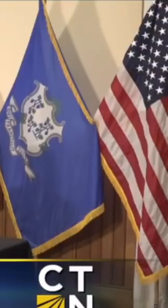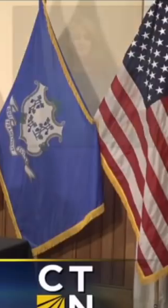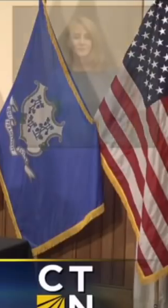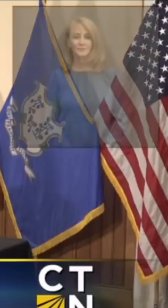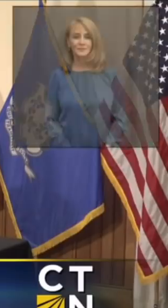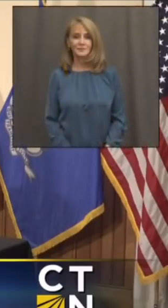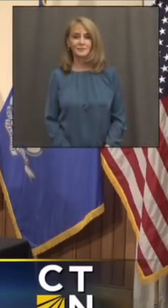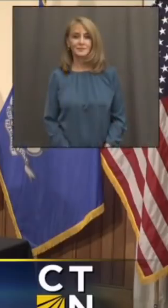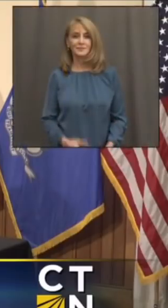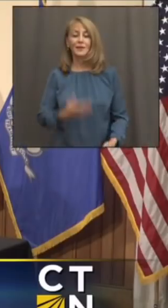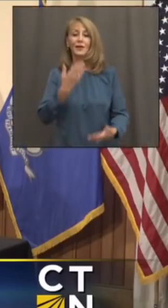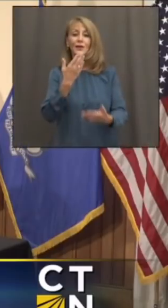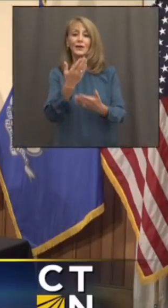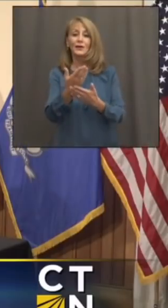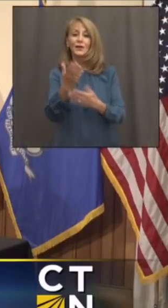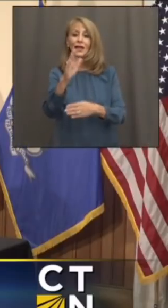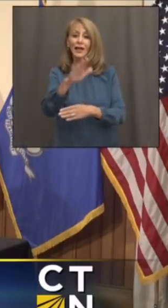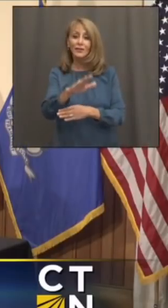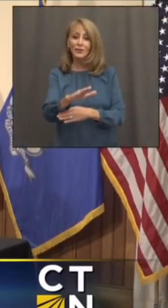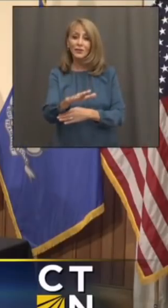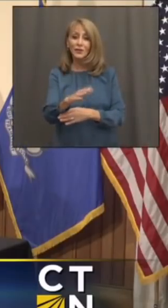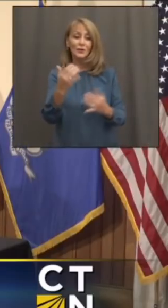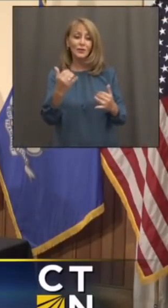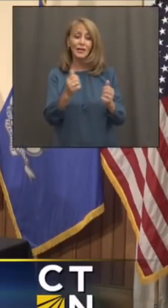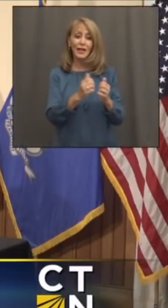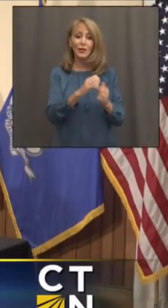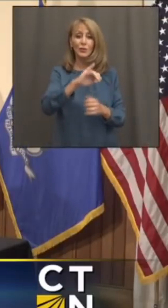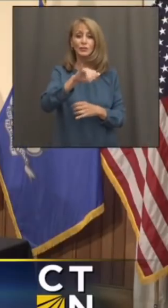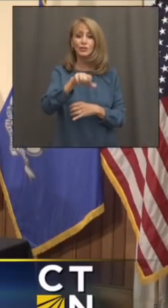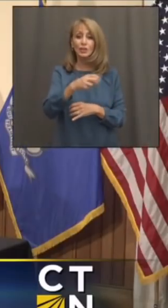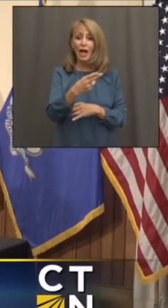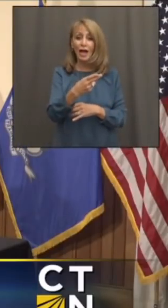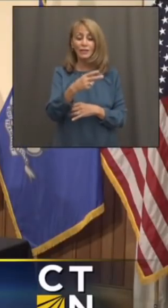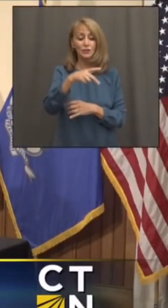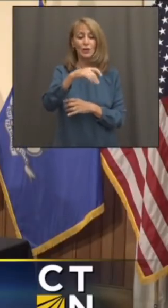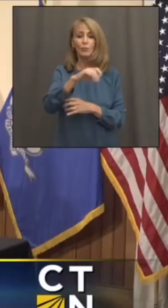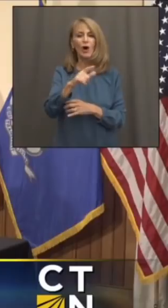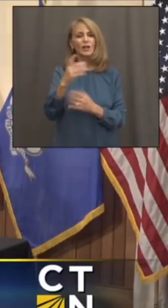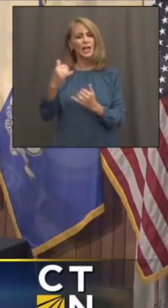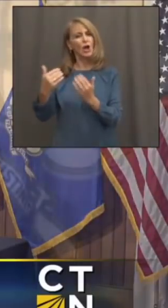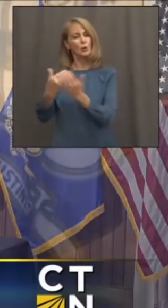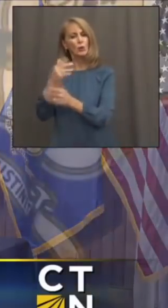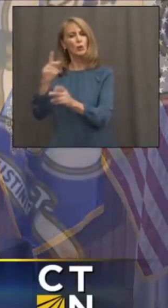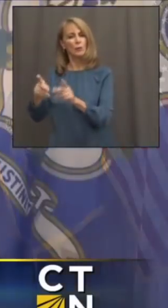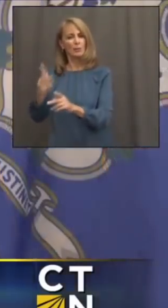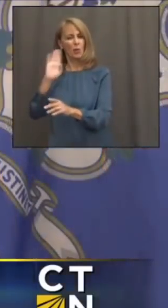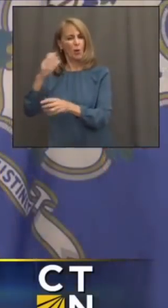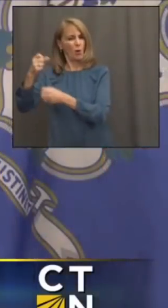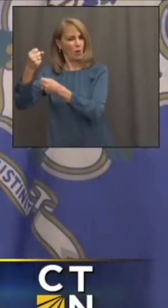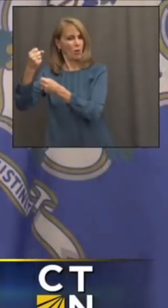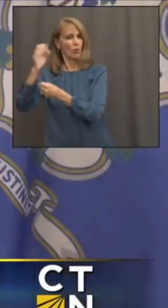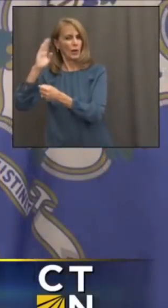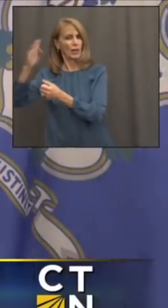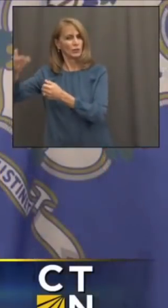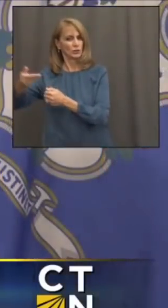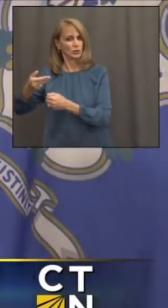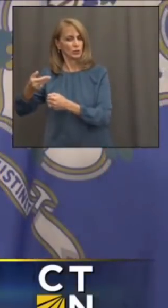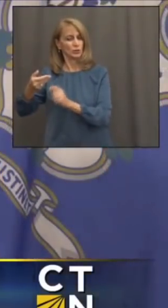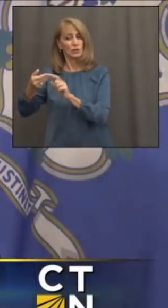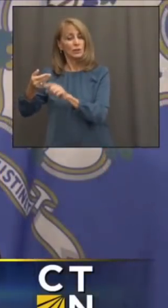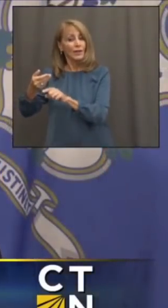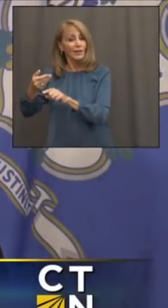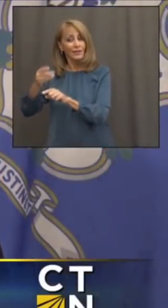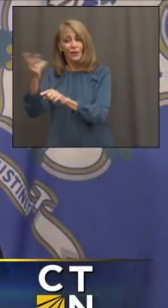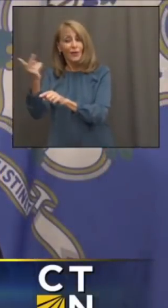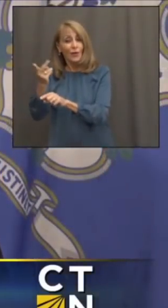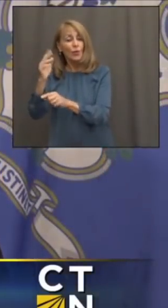Good afternoon, everybody, here with Josh and Paul and a few friends who I'll introduce in a minute, who are going to help us